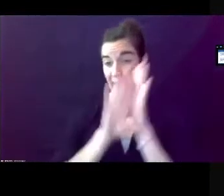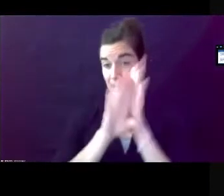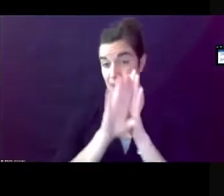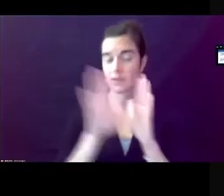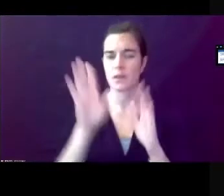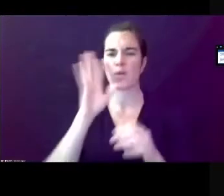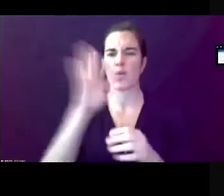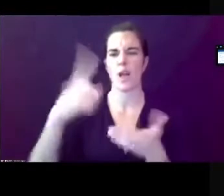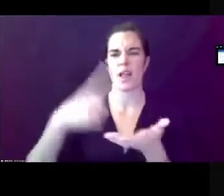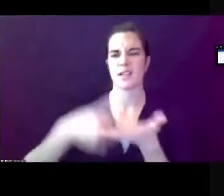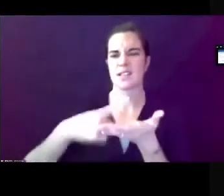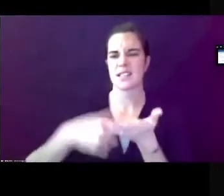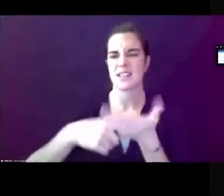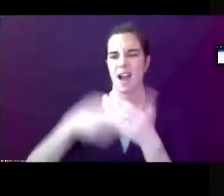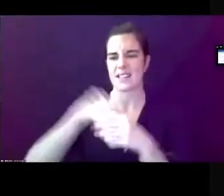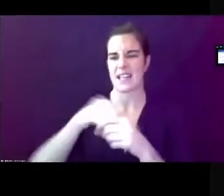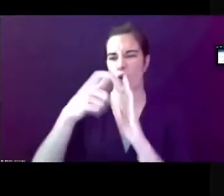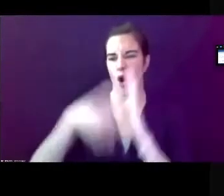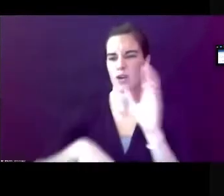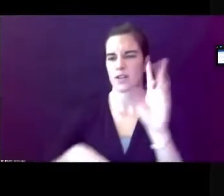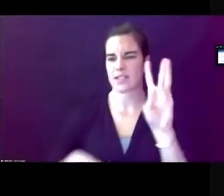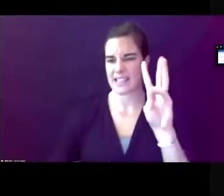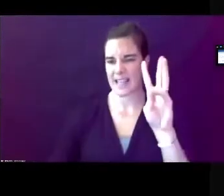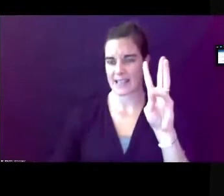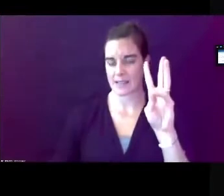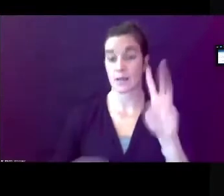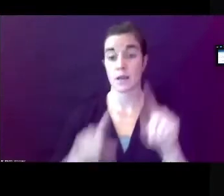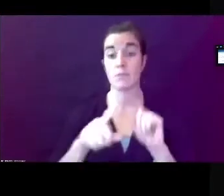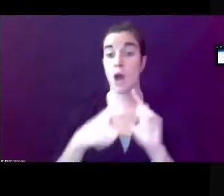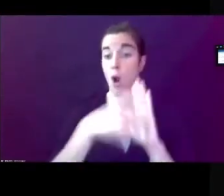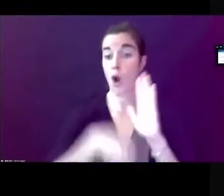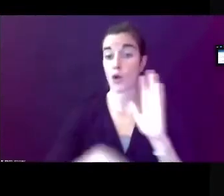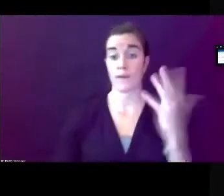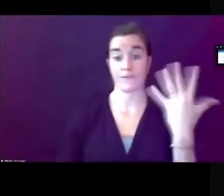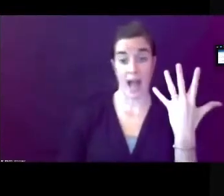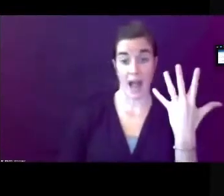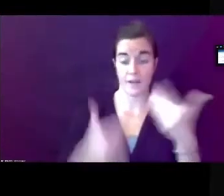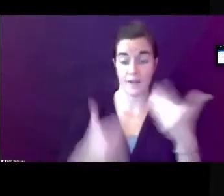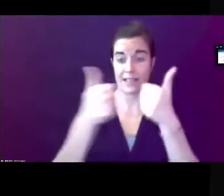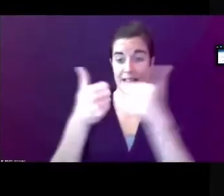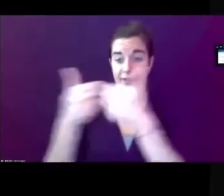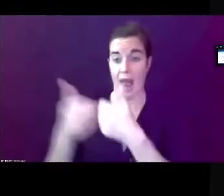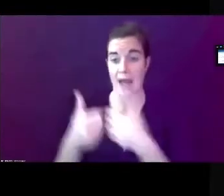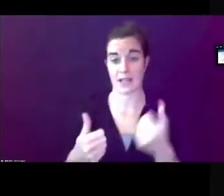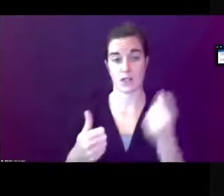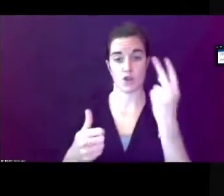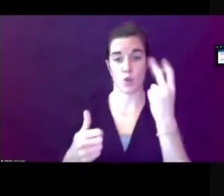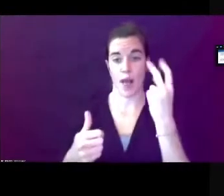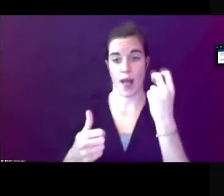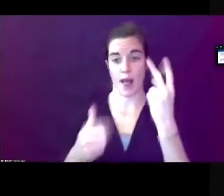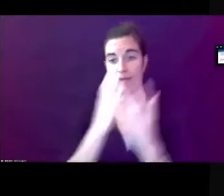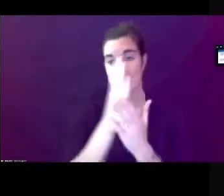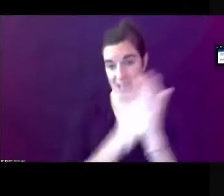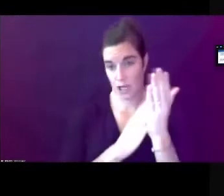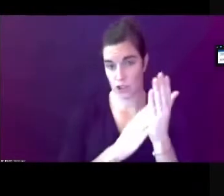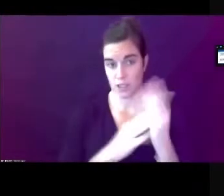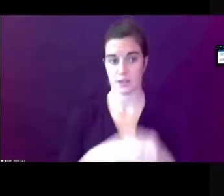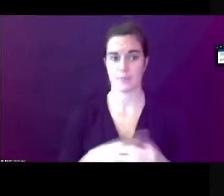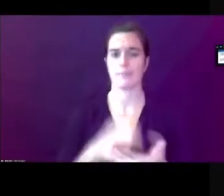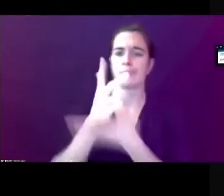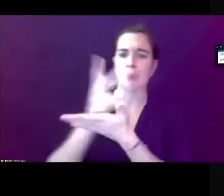come up in Article 6. Article in Article 5, it's divided into 12 sections for parking,